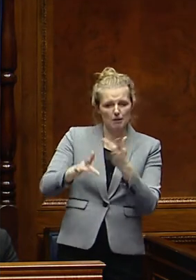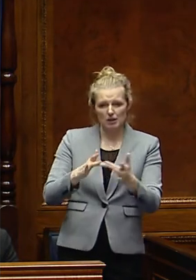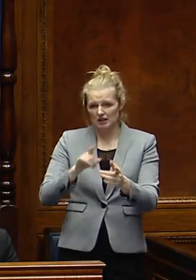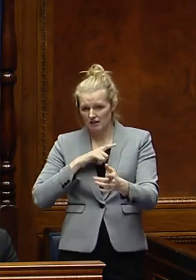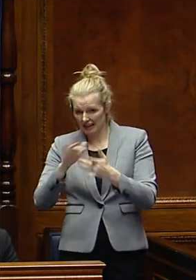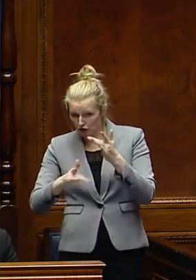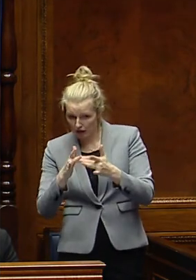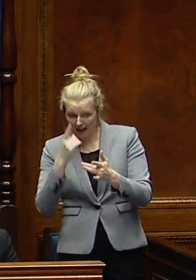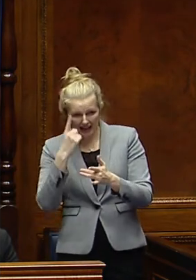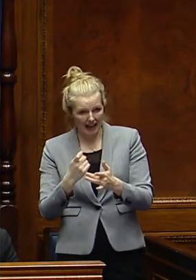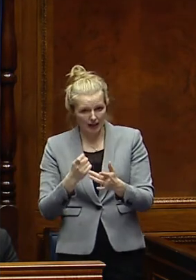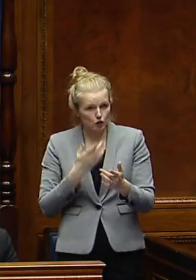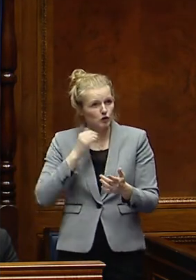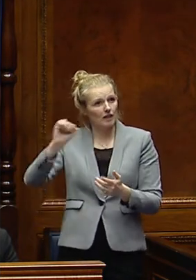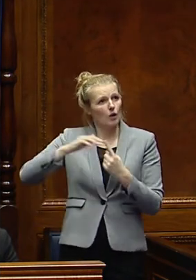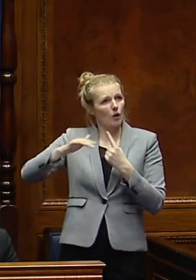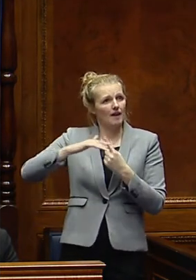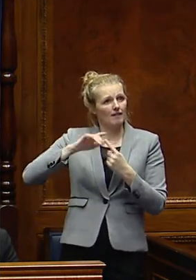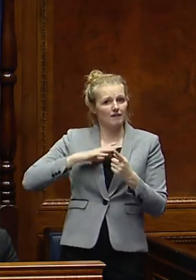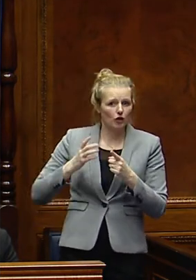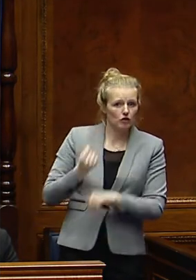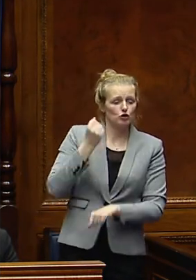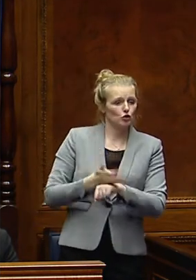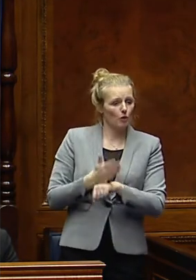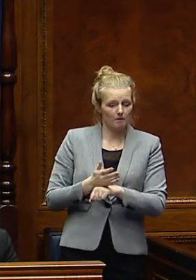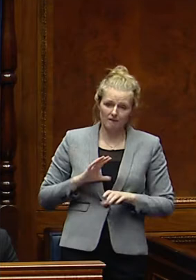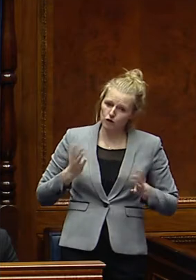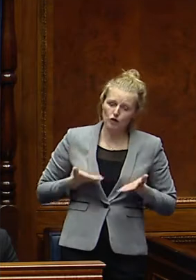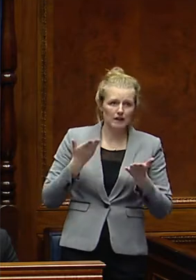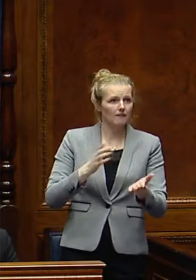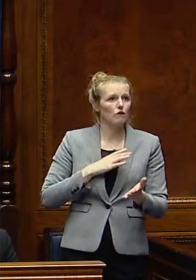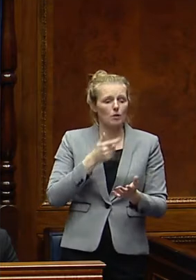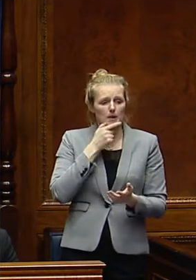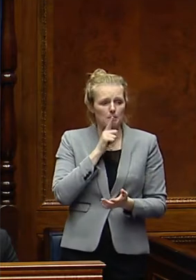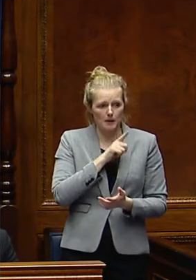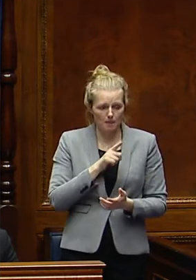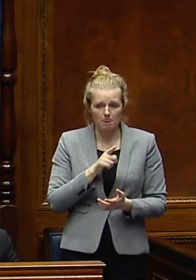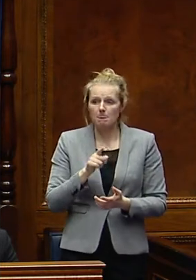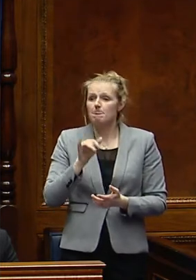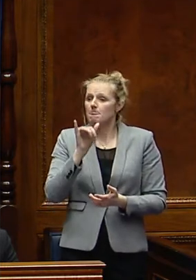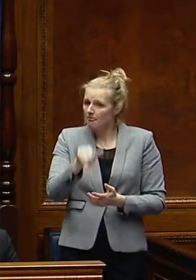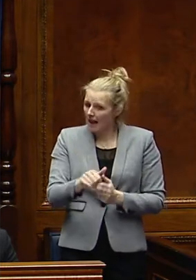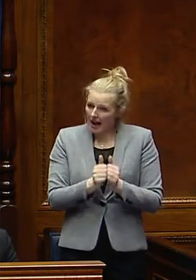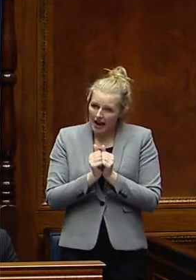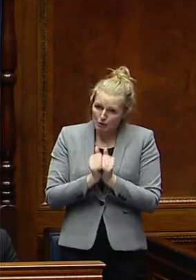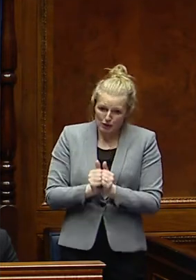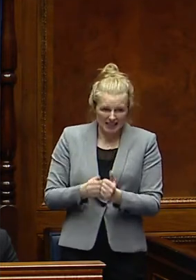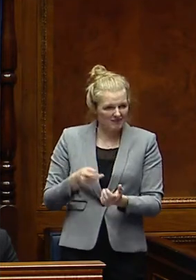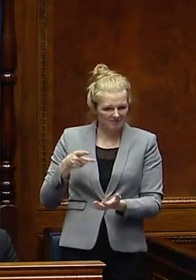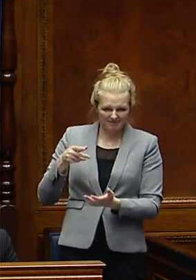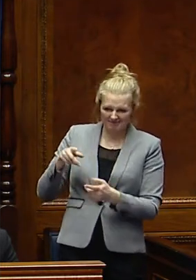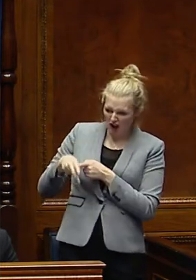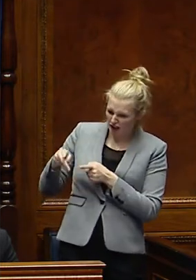access and Wi-Fi, which are both offered free to the public. Whilst I appreciate that due to budget cuts,